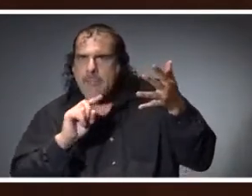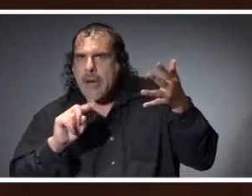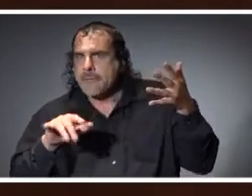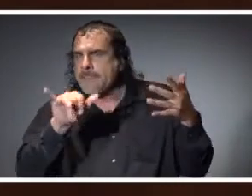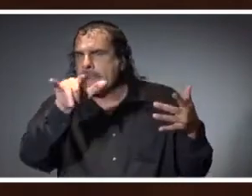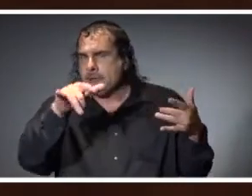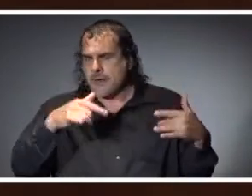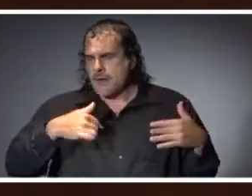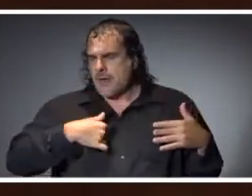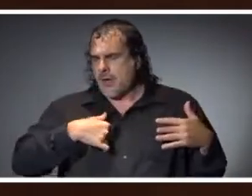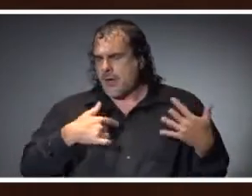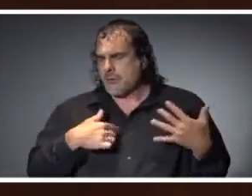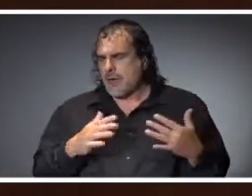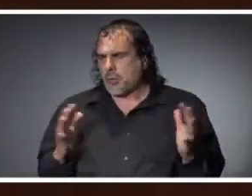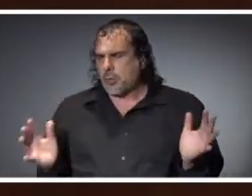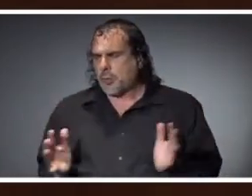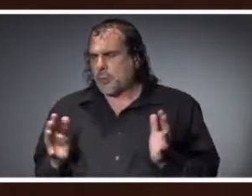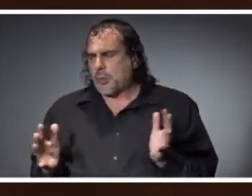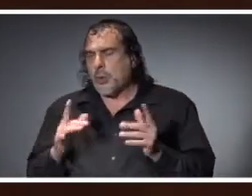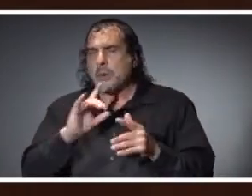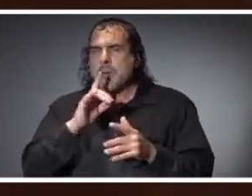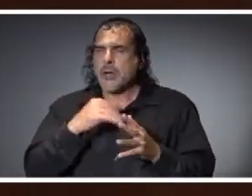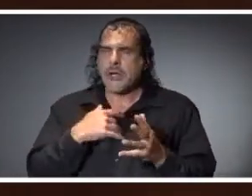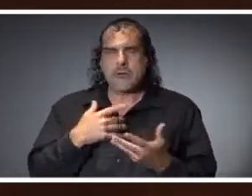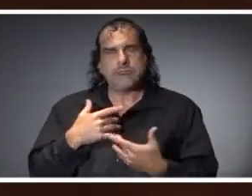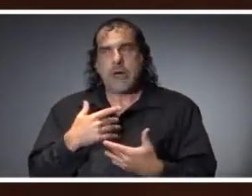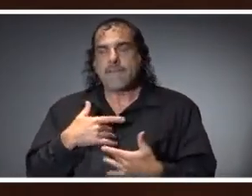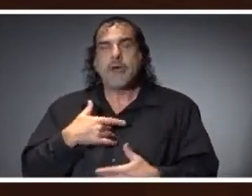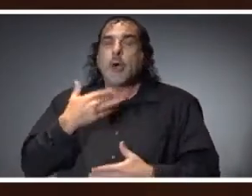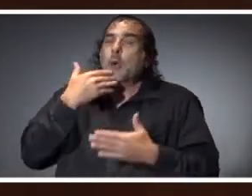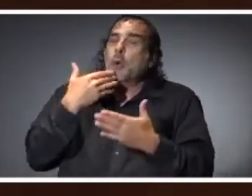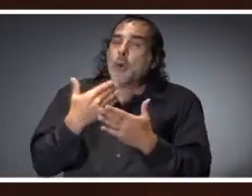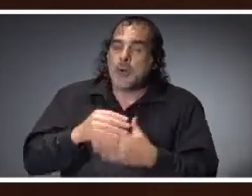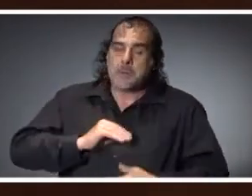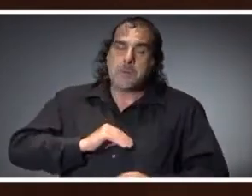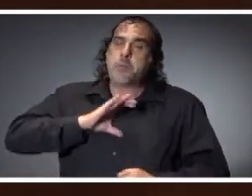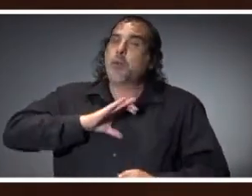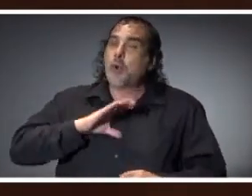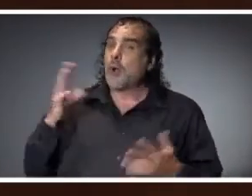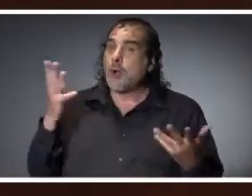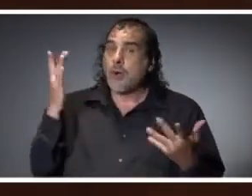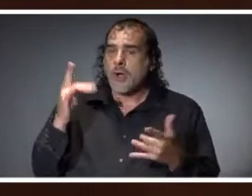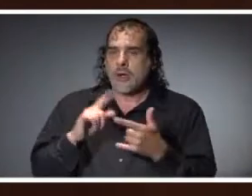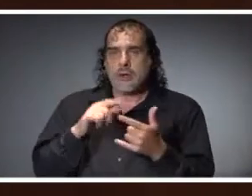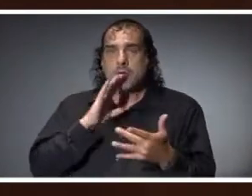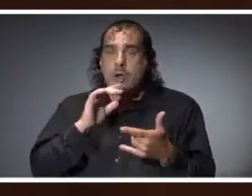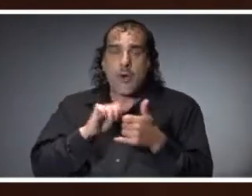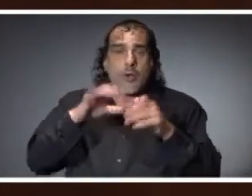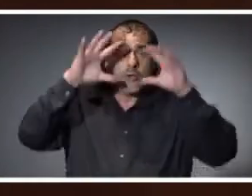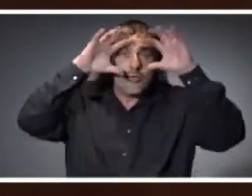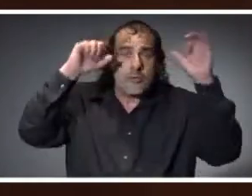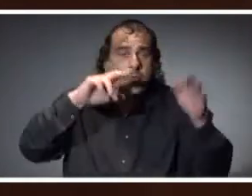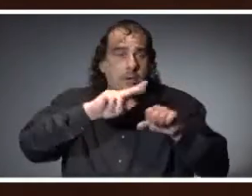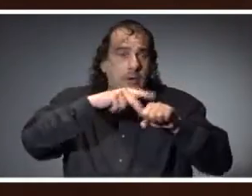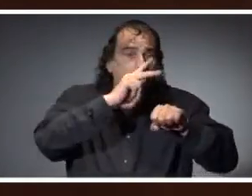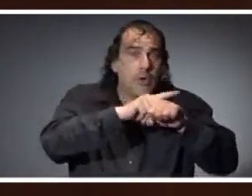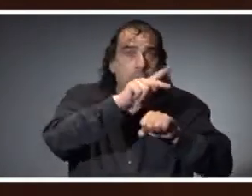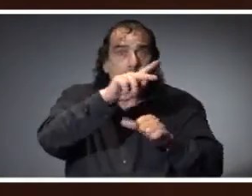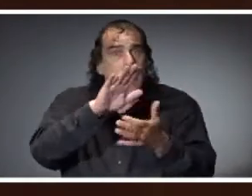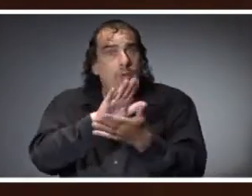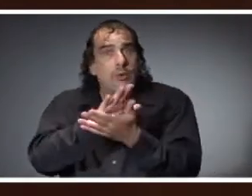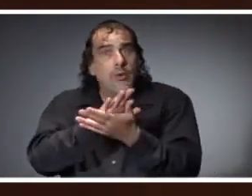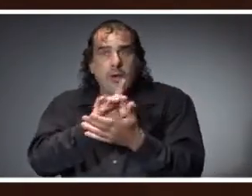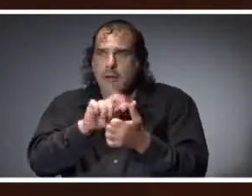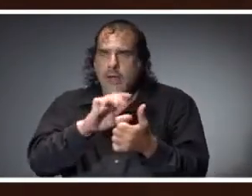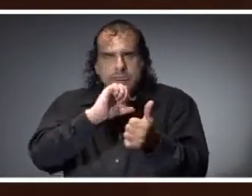particularly encouraged by the schools that we've talked to, the principals, the superintendents, that they are